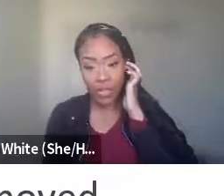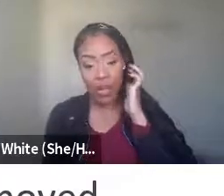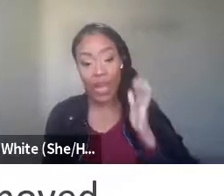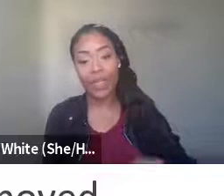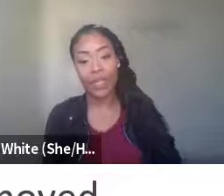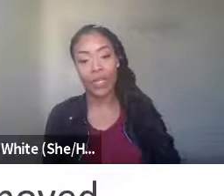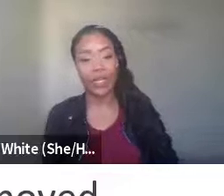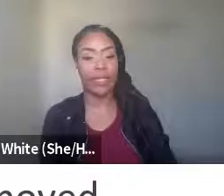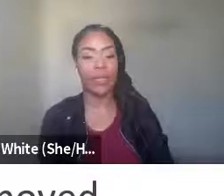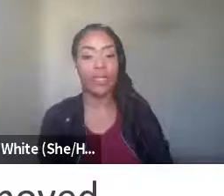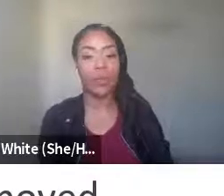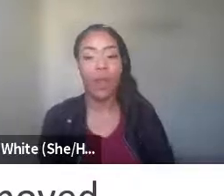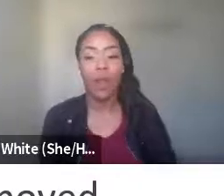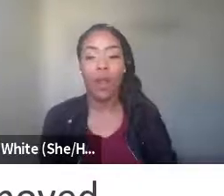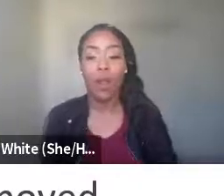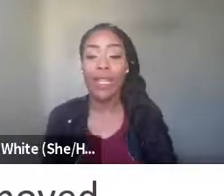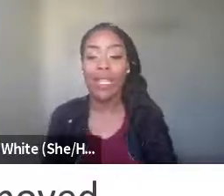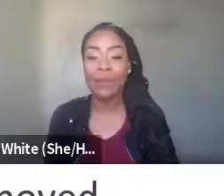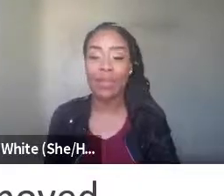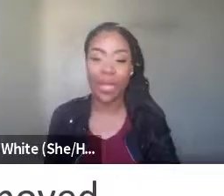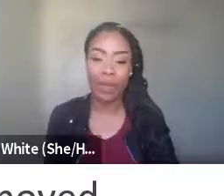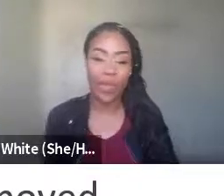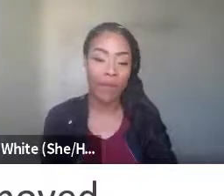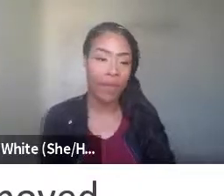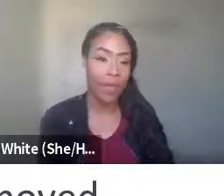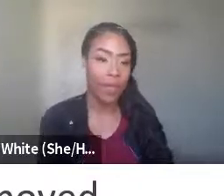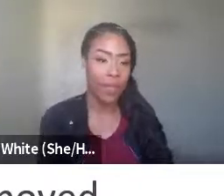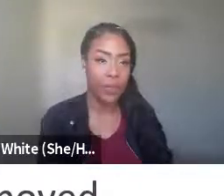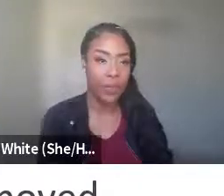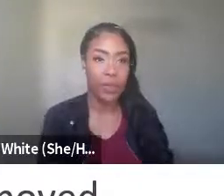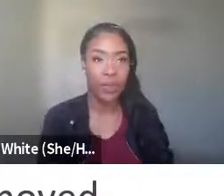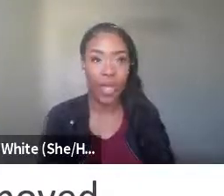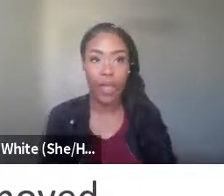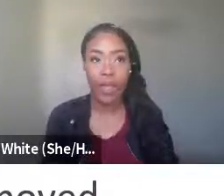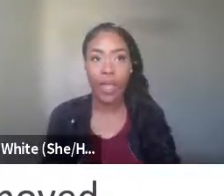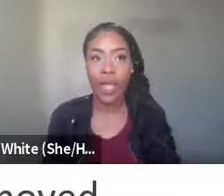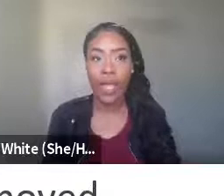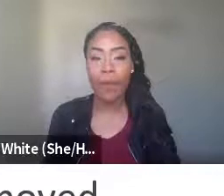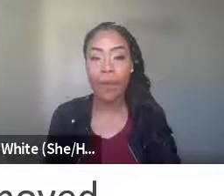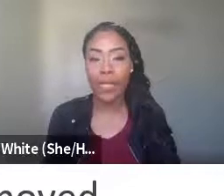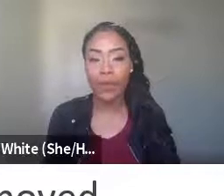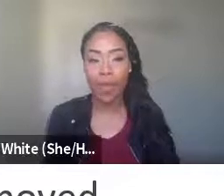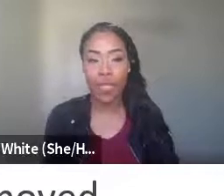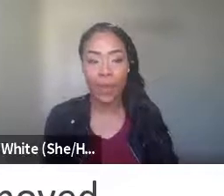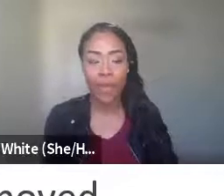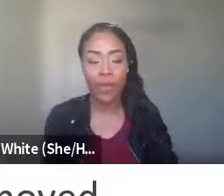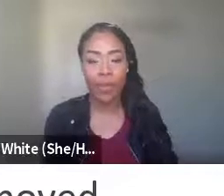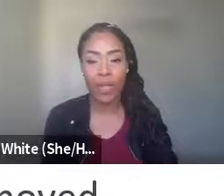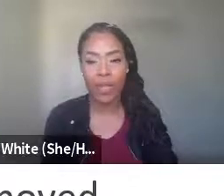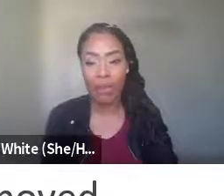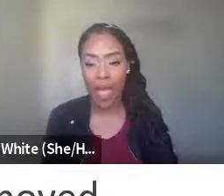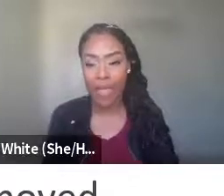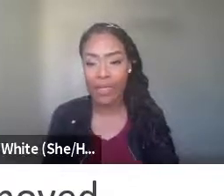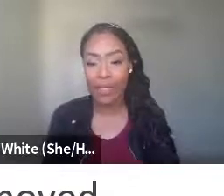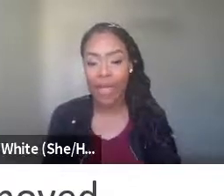foster children who are entering the justice system are placement related behavioral health issues. So again, thinking about this from a perspective